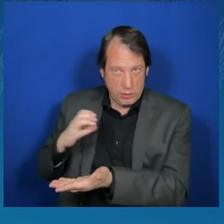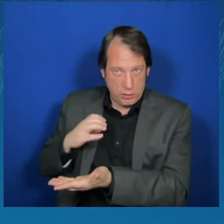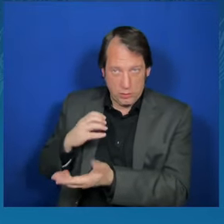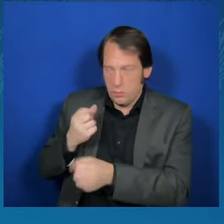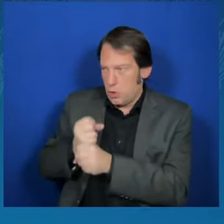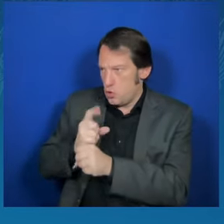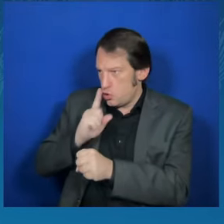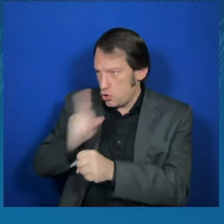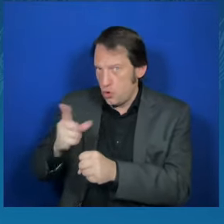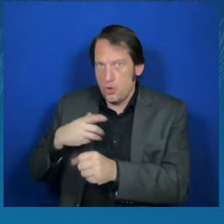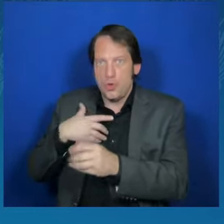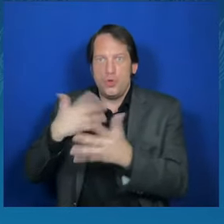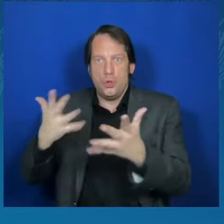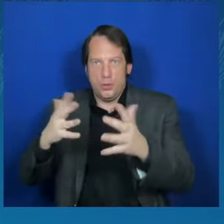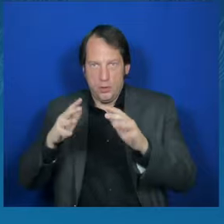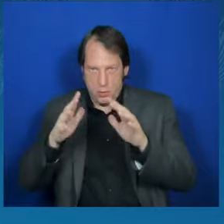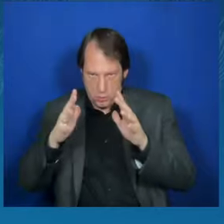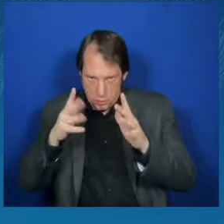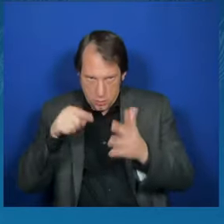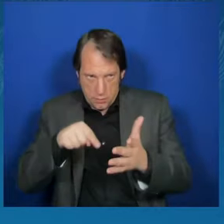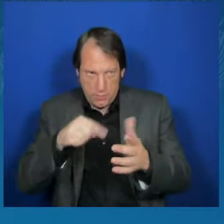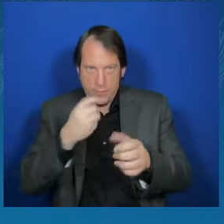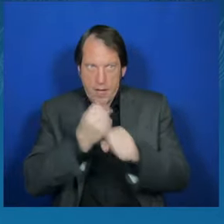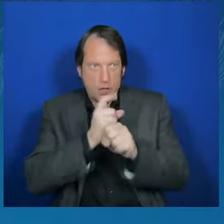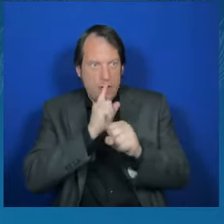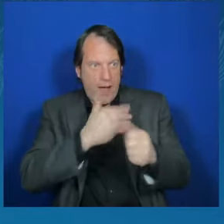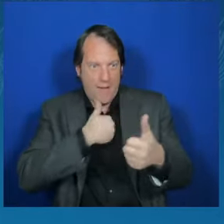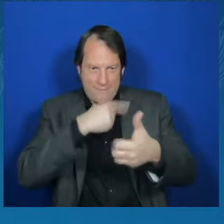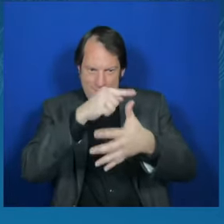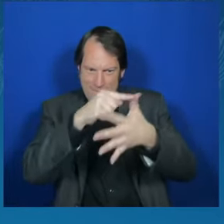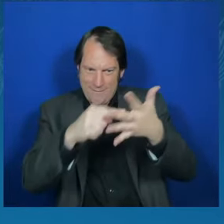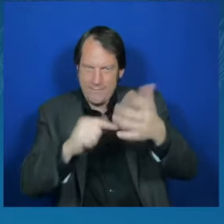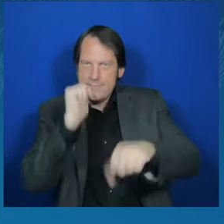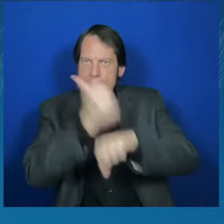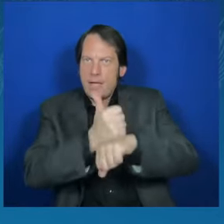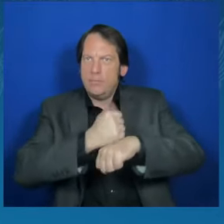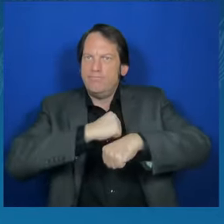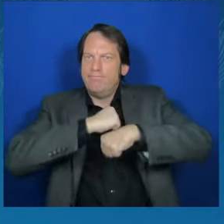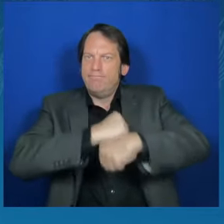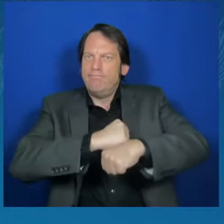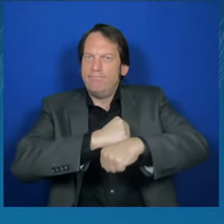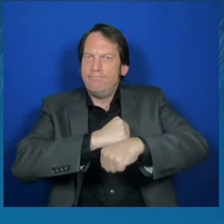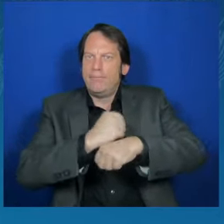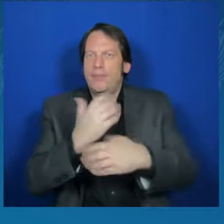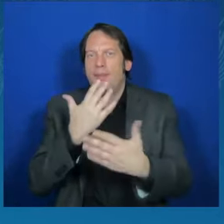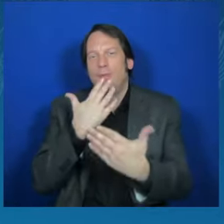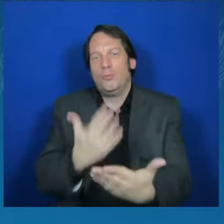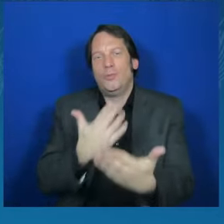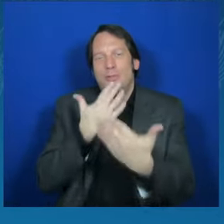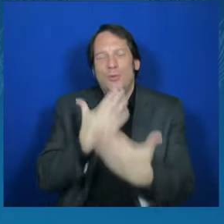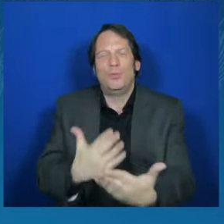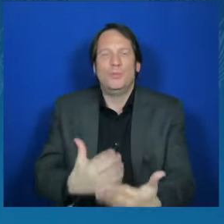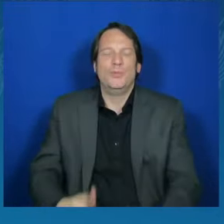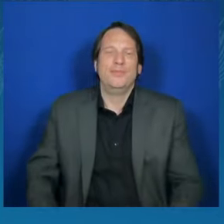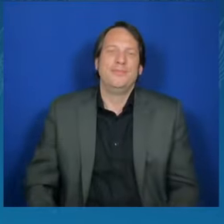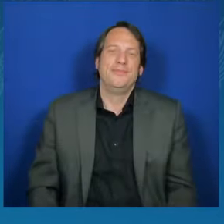Thank you. Thank you so much. take your listen to the slide. Thank you. Thank you. Thank you